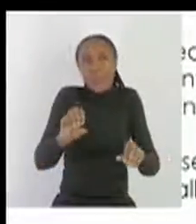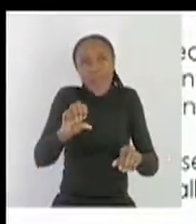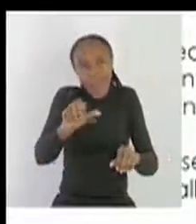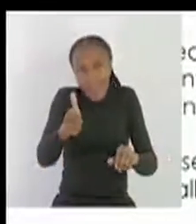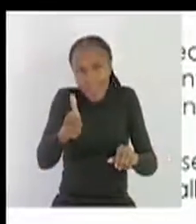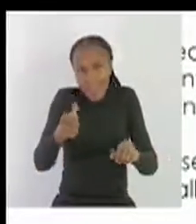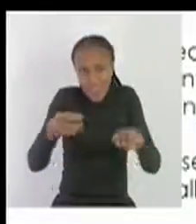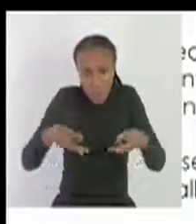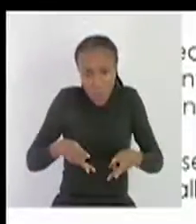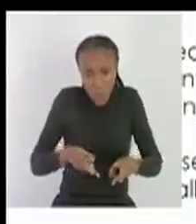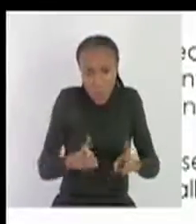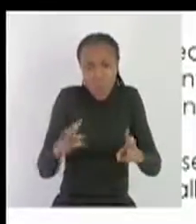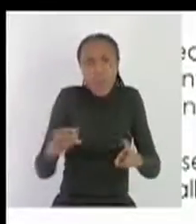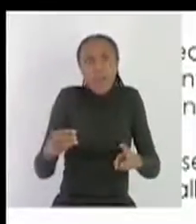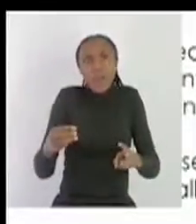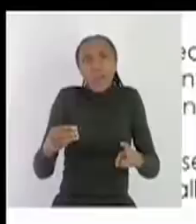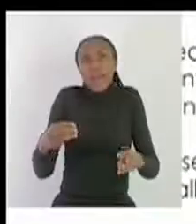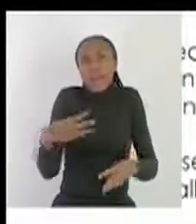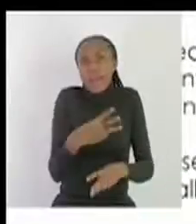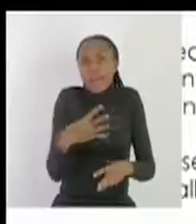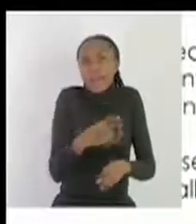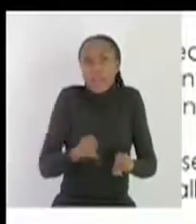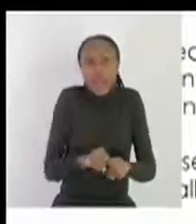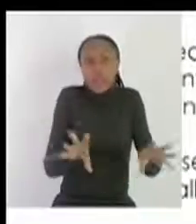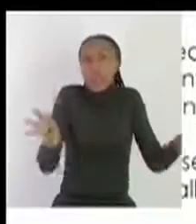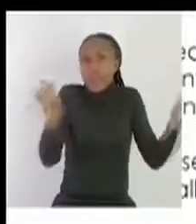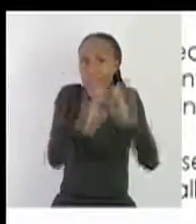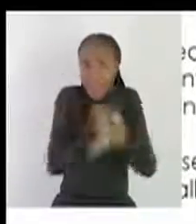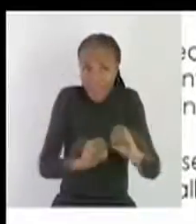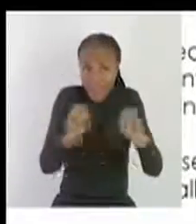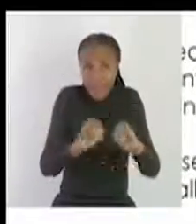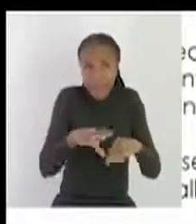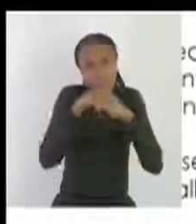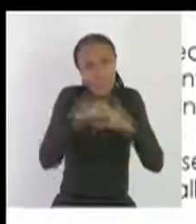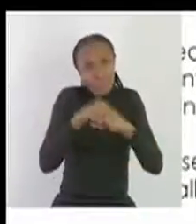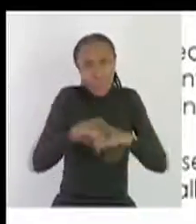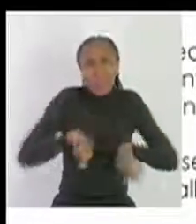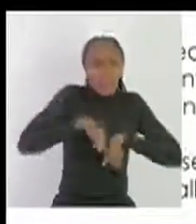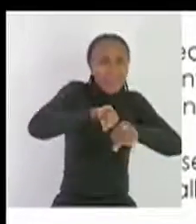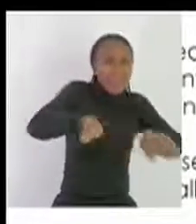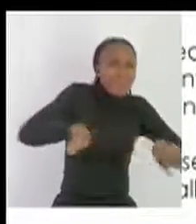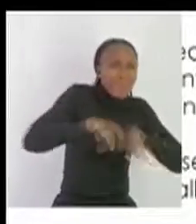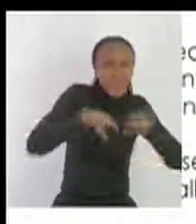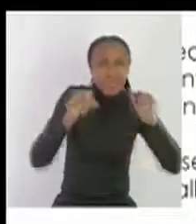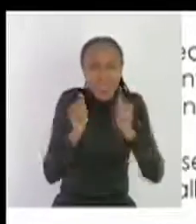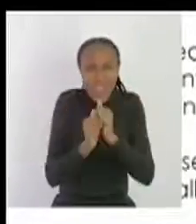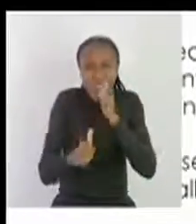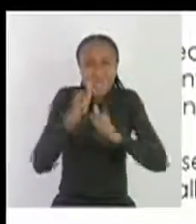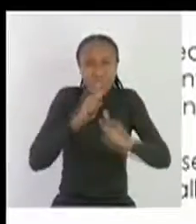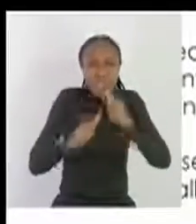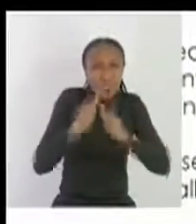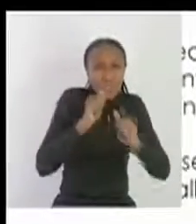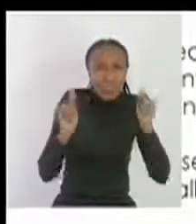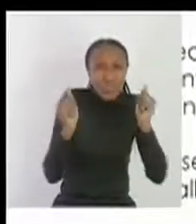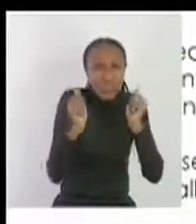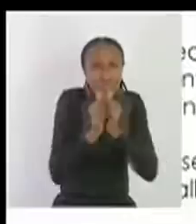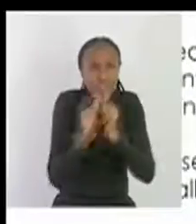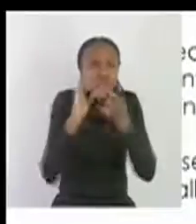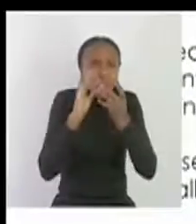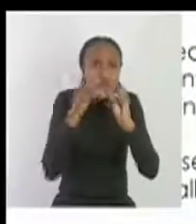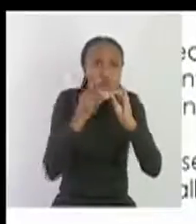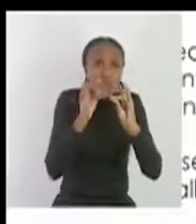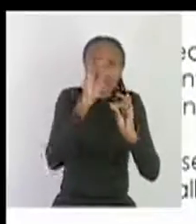HIV is not transmitted we speak about shaking hands swimming together eating together kissing